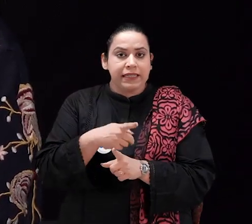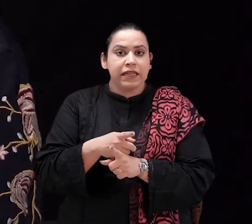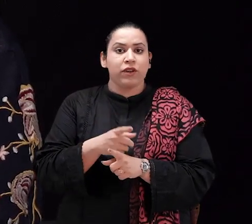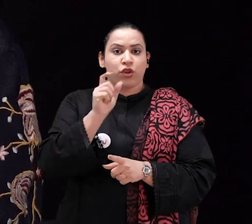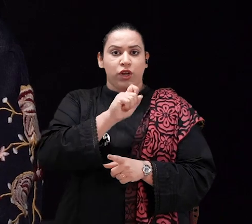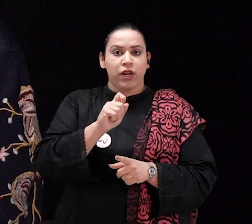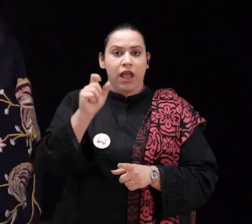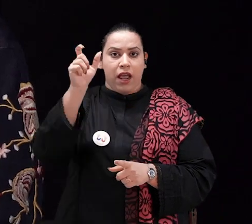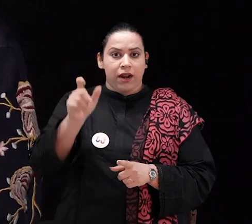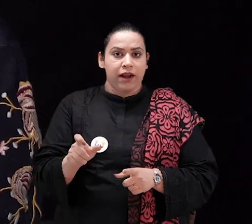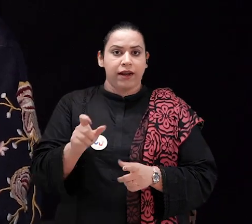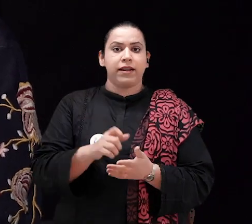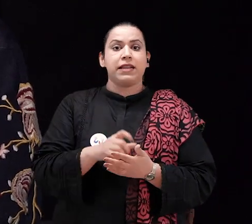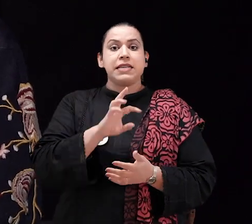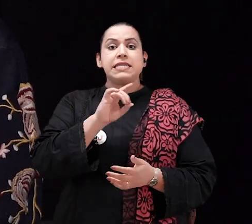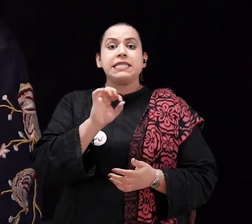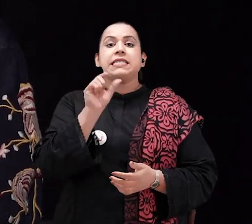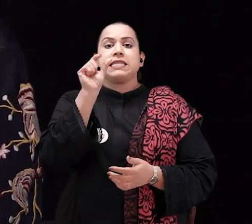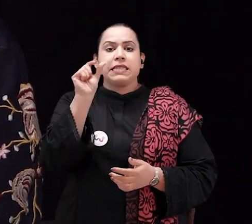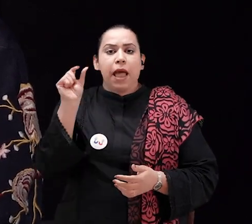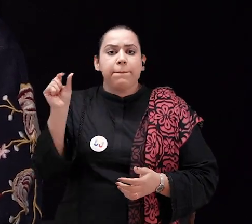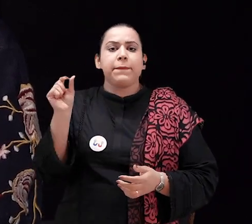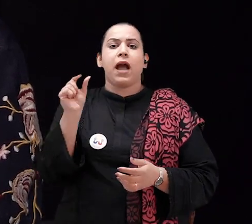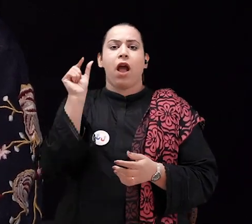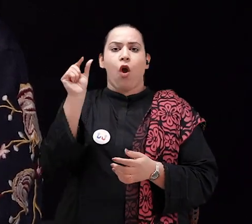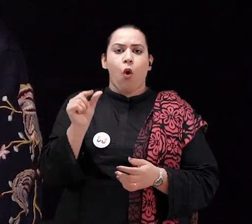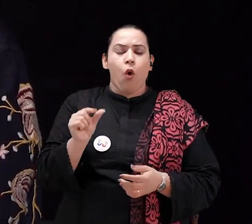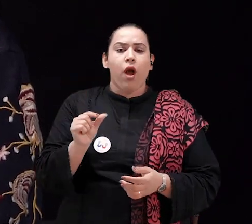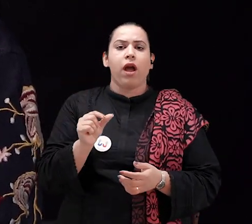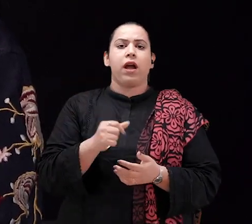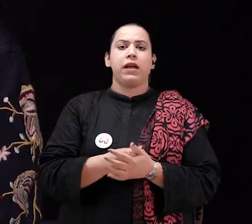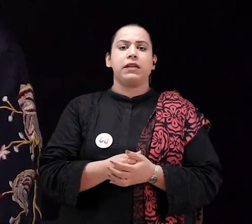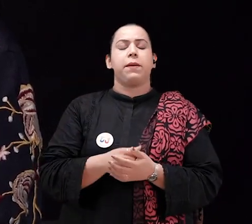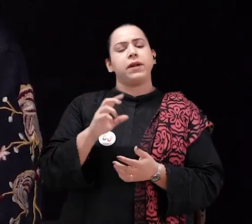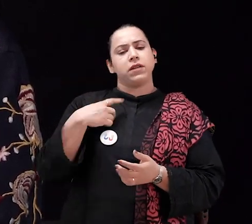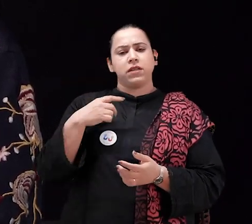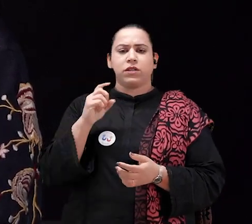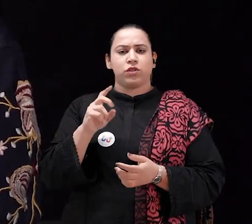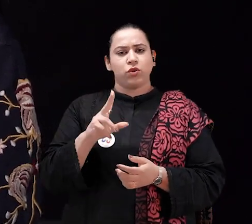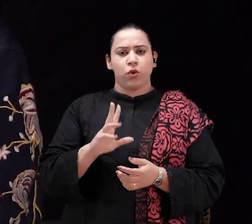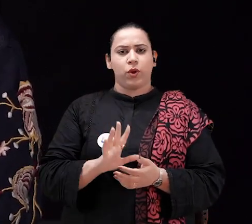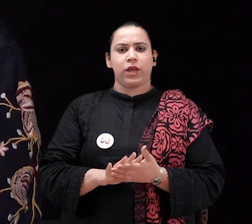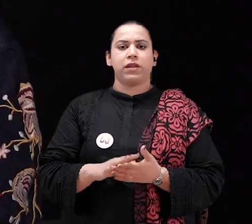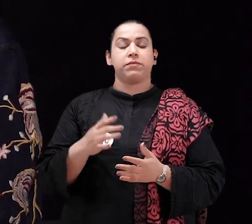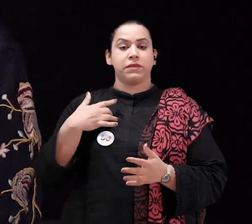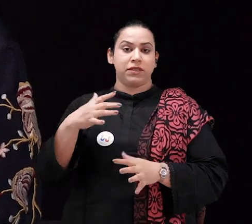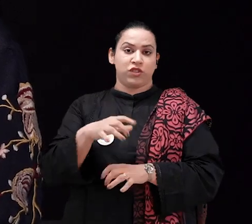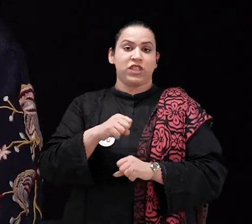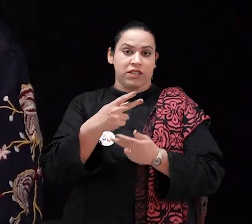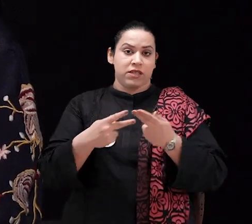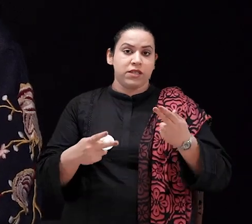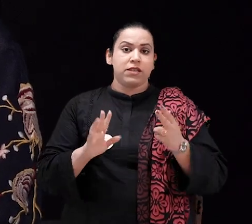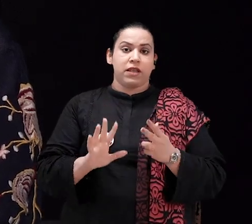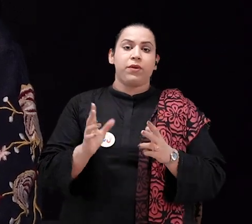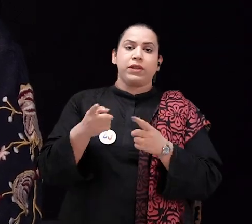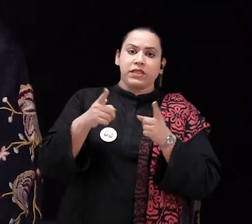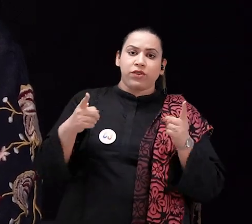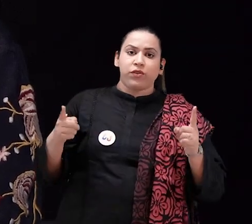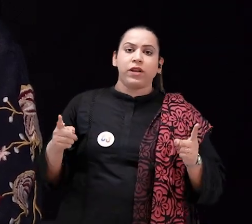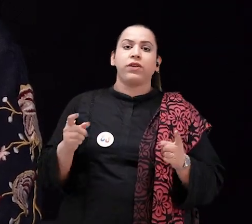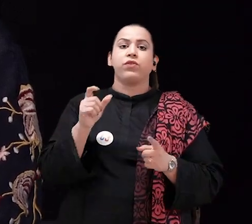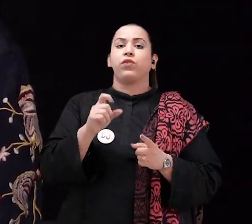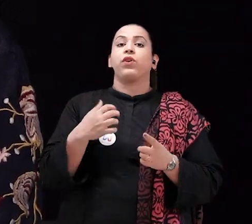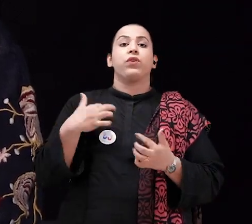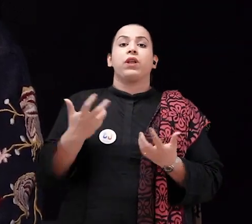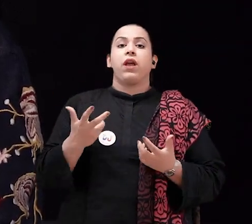dictate it to a writer. It was very difficult because I had to spell out each and every word, format every word, but it's okay. I took it all in my stride.